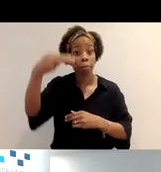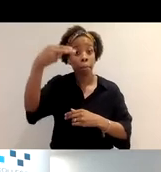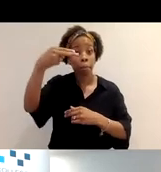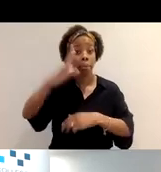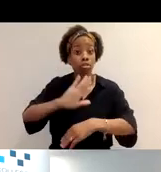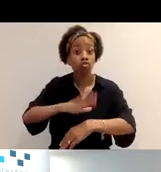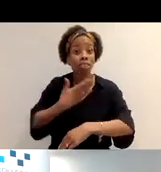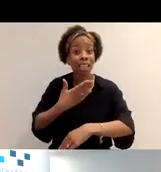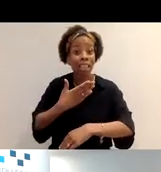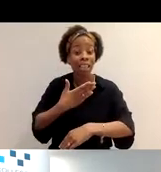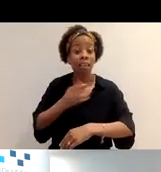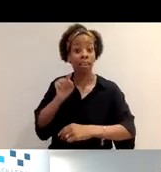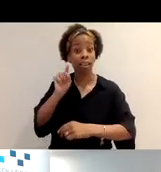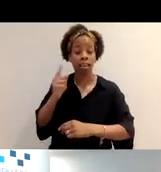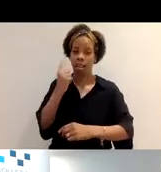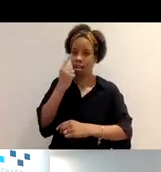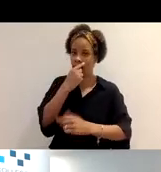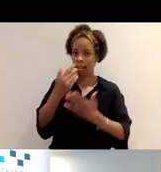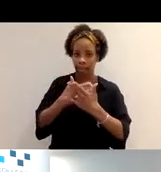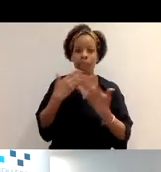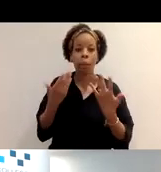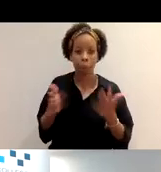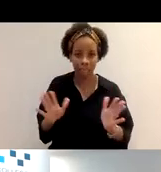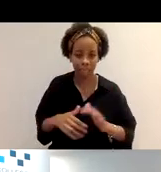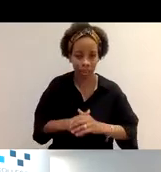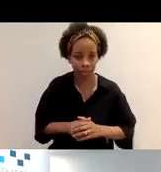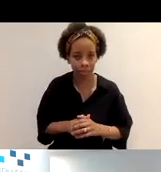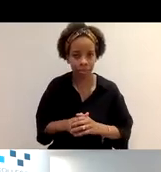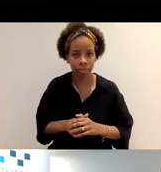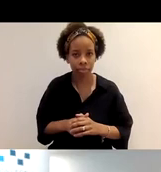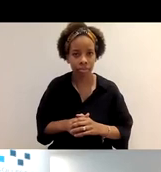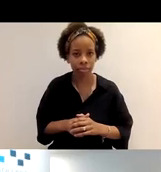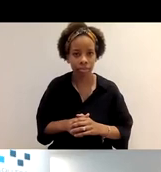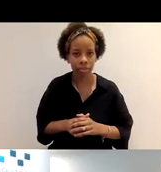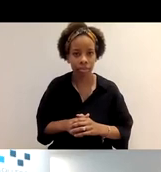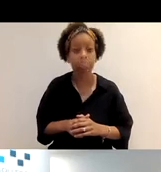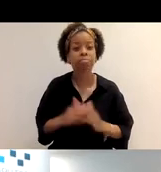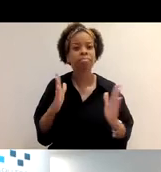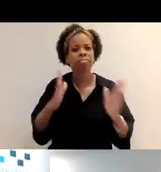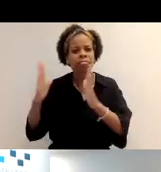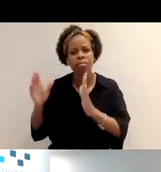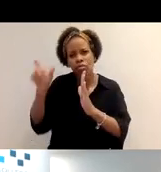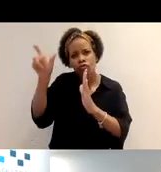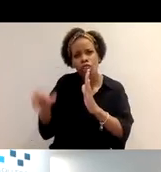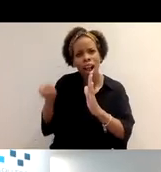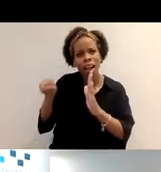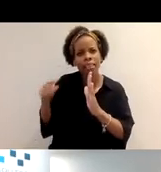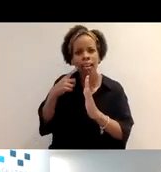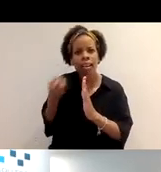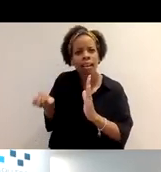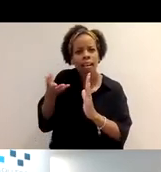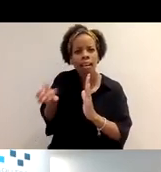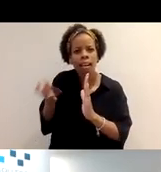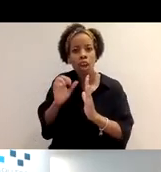show you that you saved up. Then you can put the reflections in. So again, these questions were designed to help you